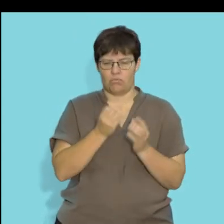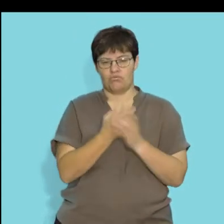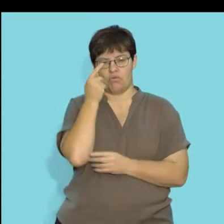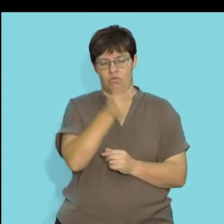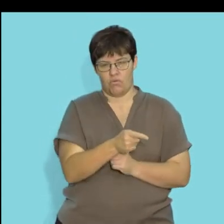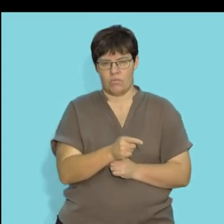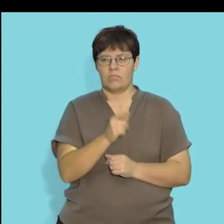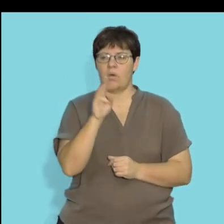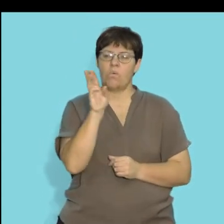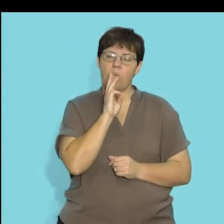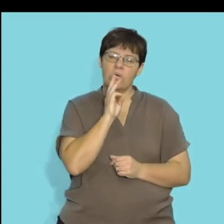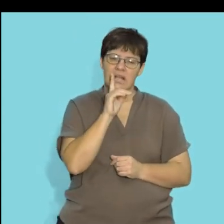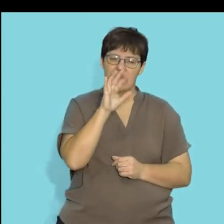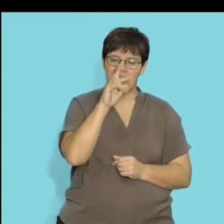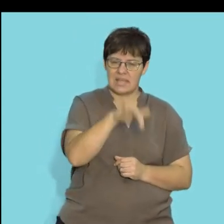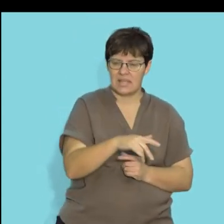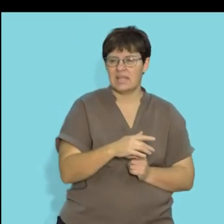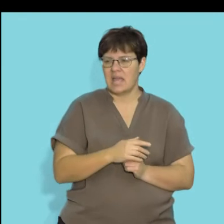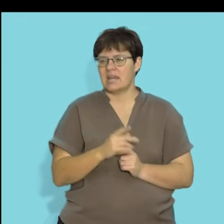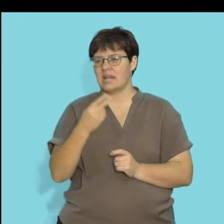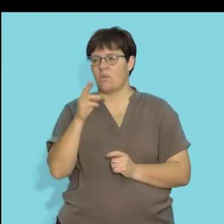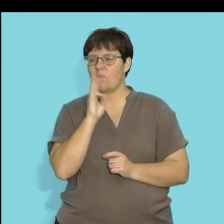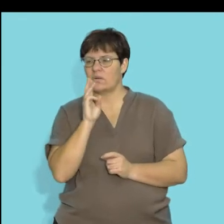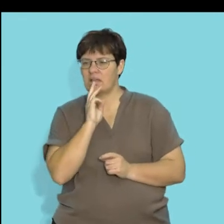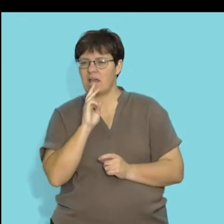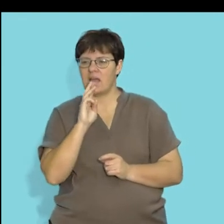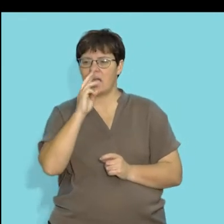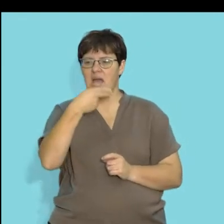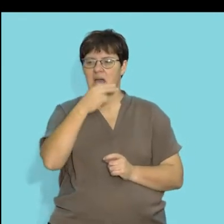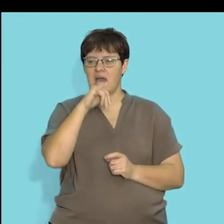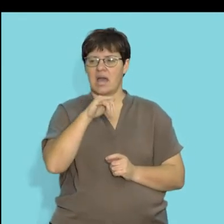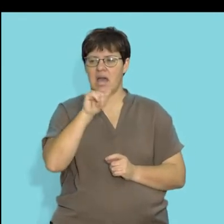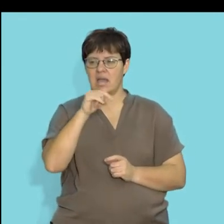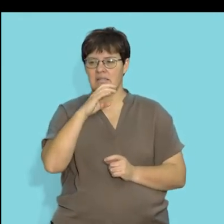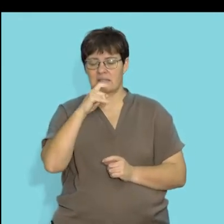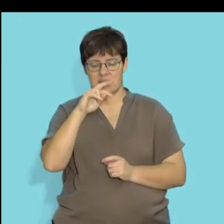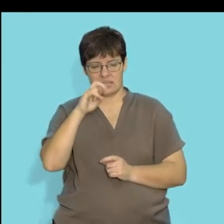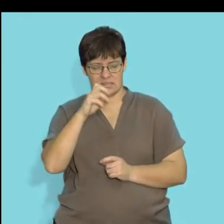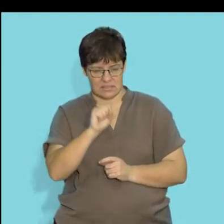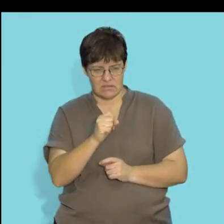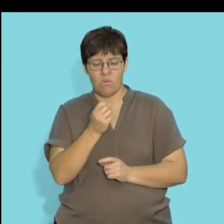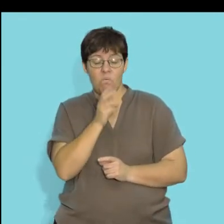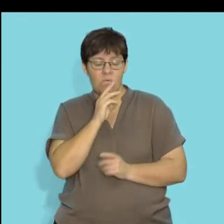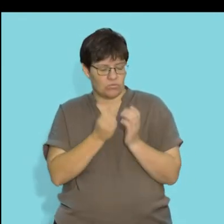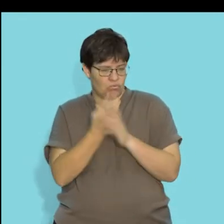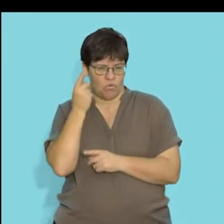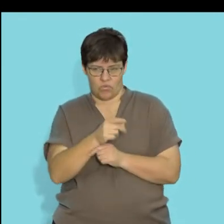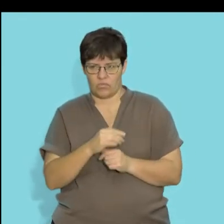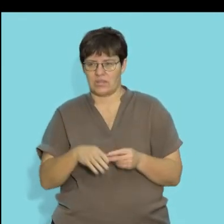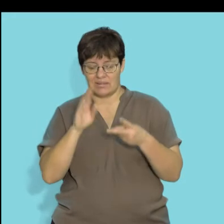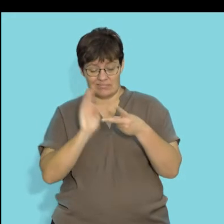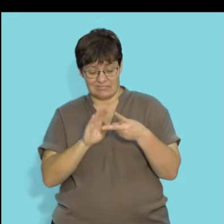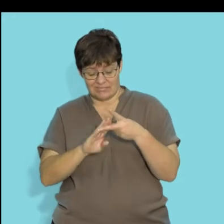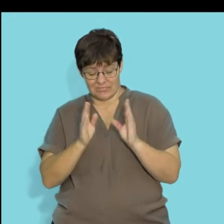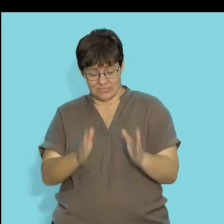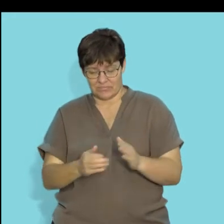So your water lilies and your water hyacinths are plants that grow predominantly in water. The next group are your